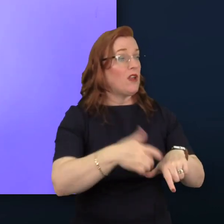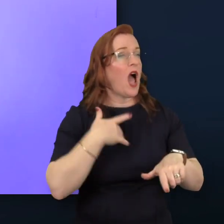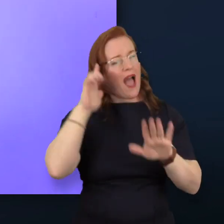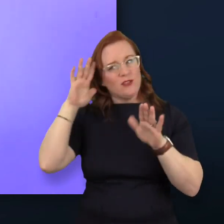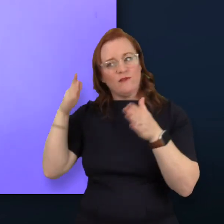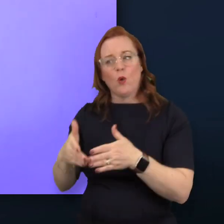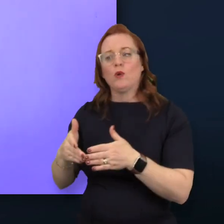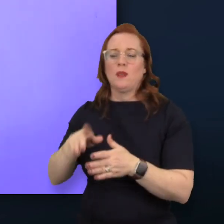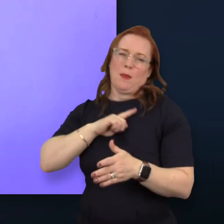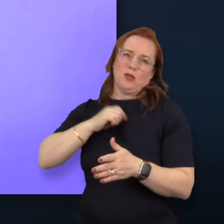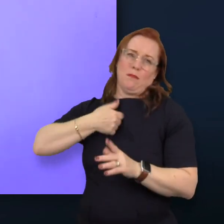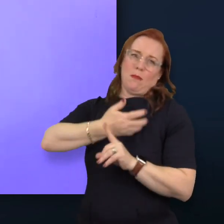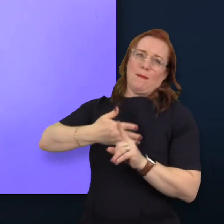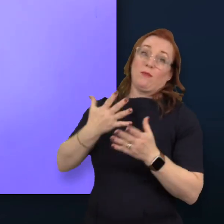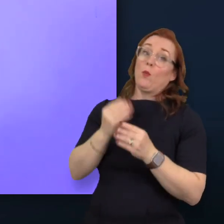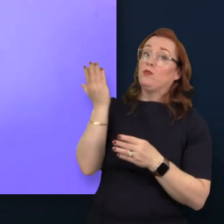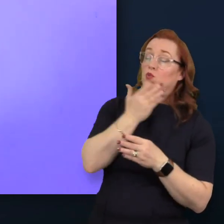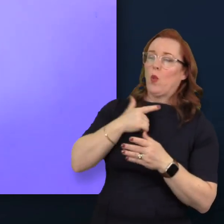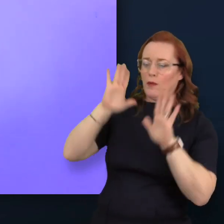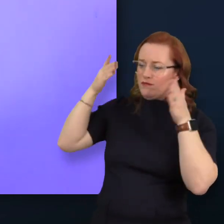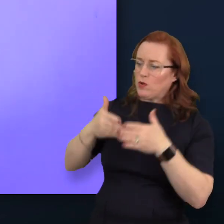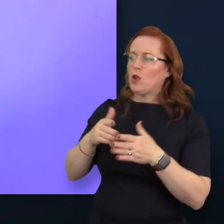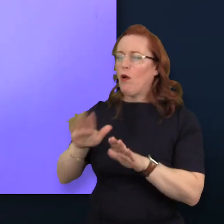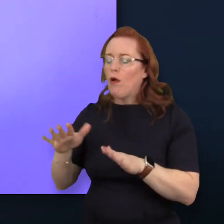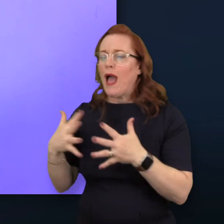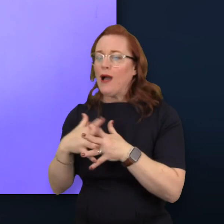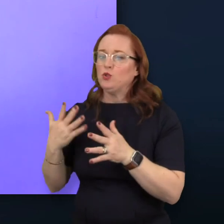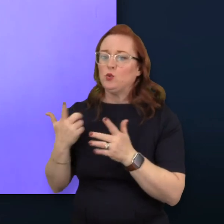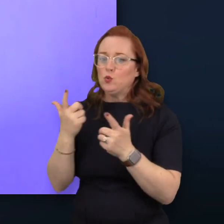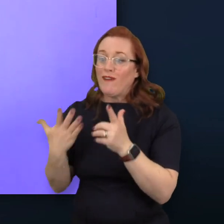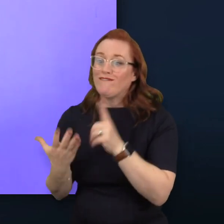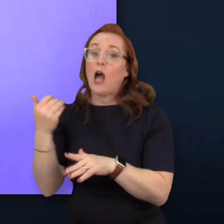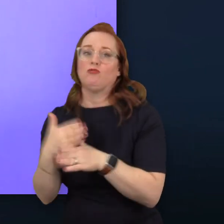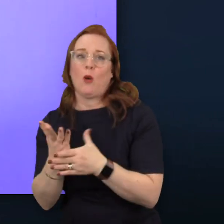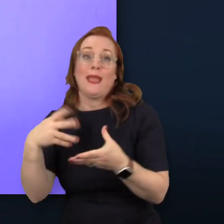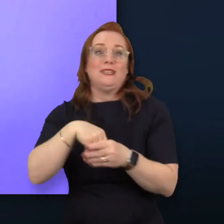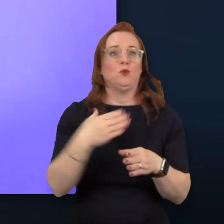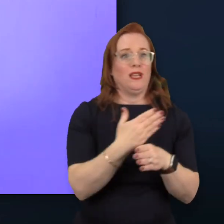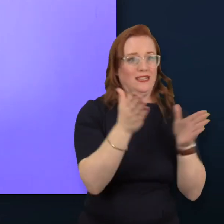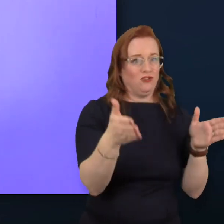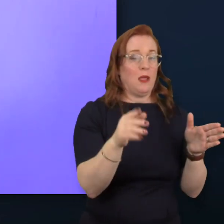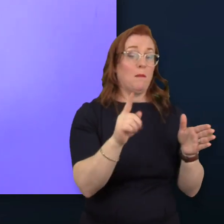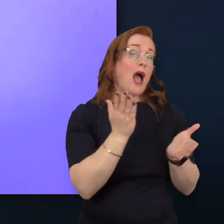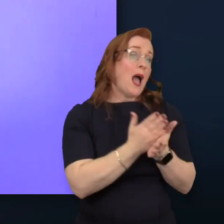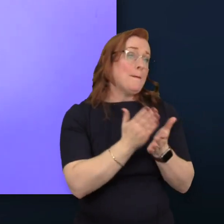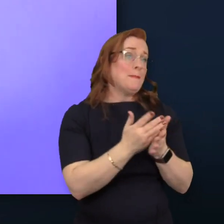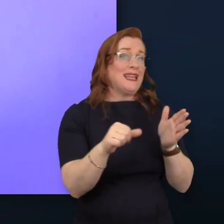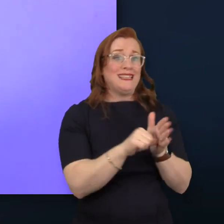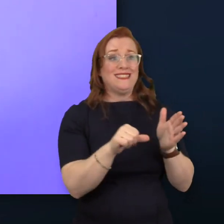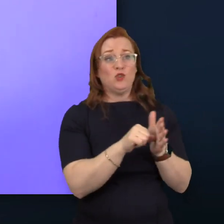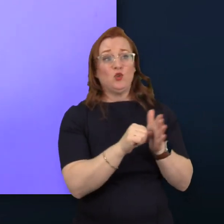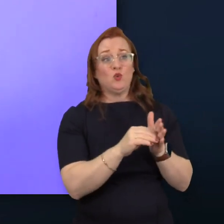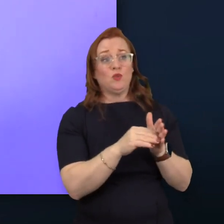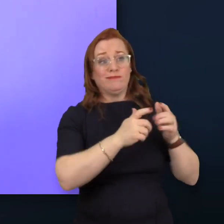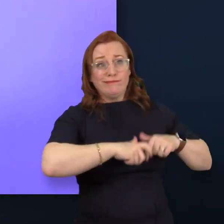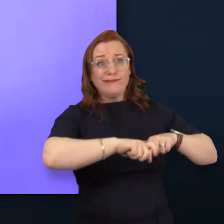because of the background with the school on getting people into the industry but we know that the issues faced by people in